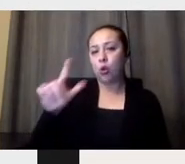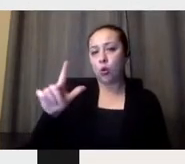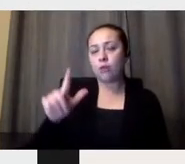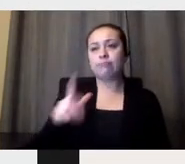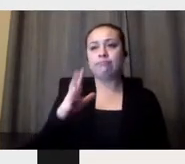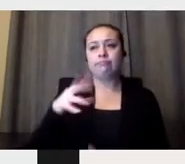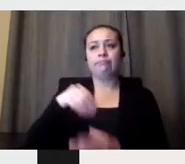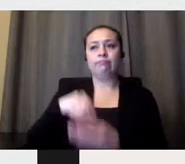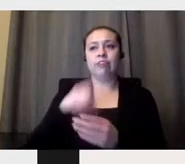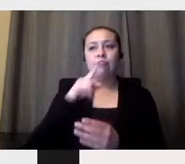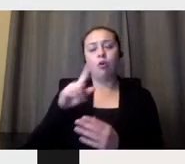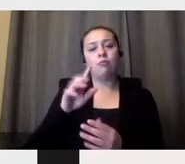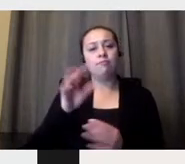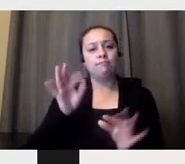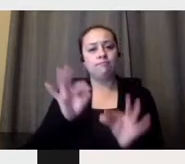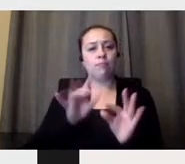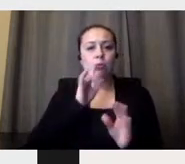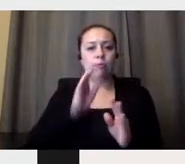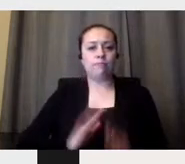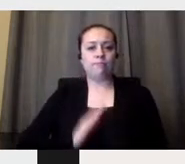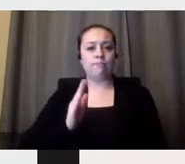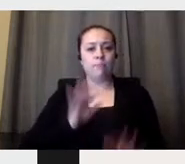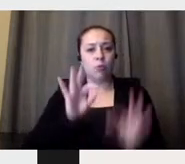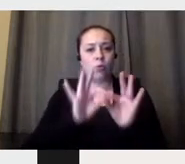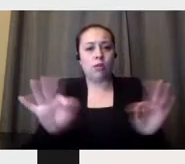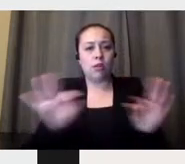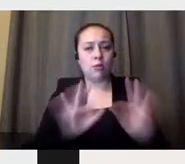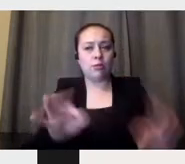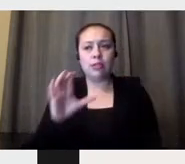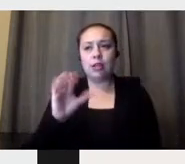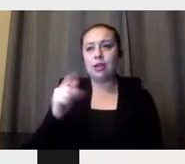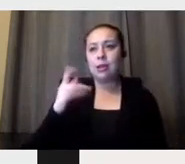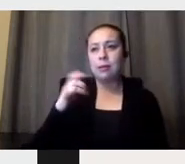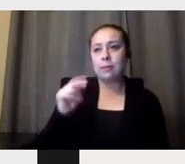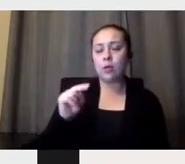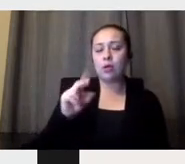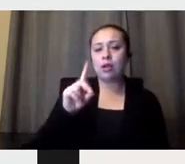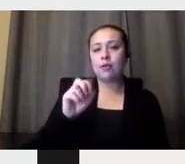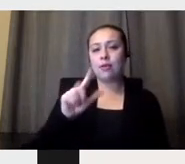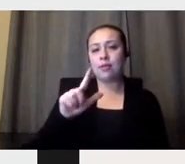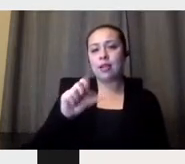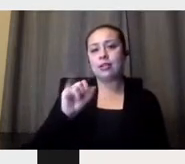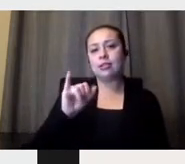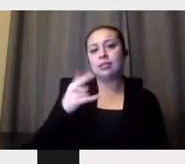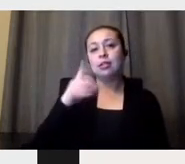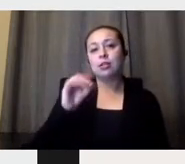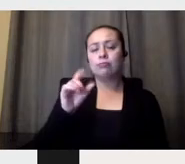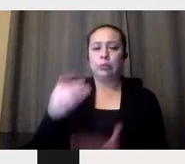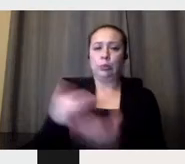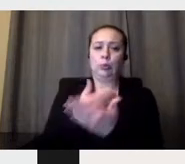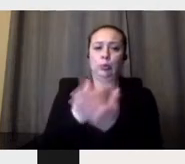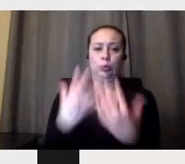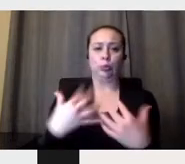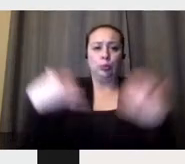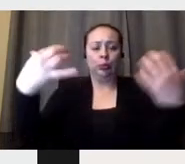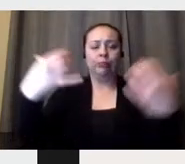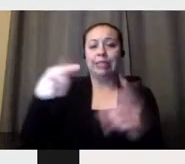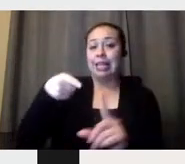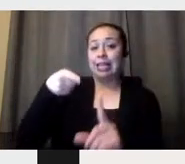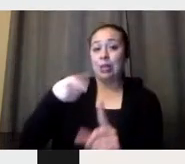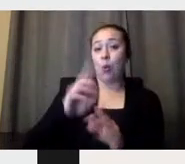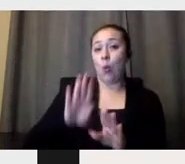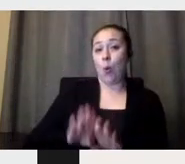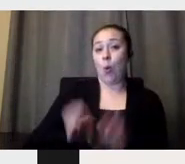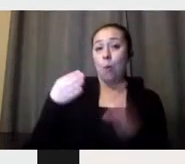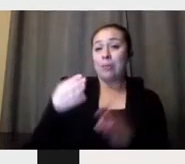language of Campeón del Siglo stadiums. It's a new stadium that opened doors five years ago. And